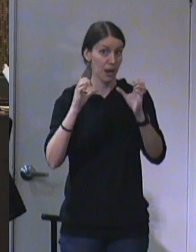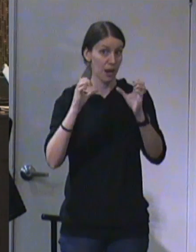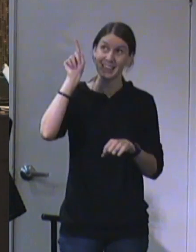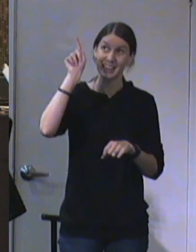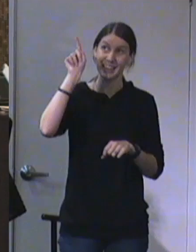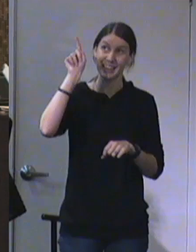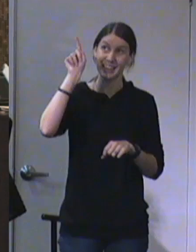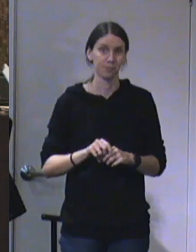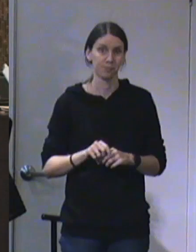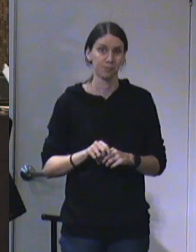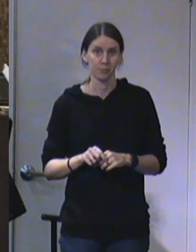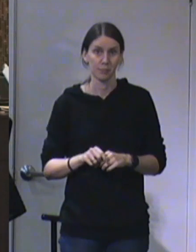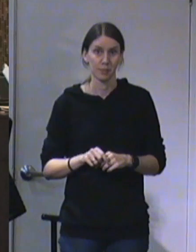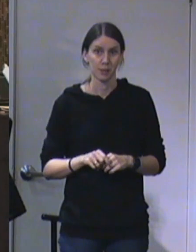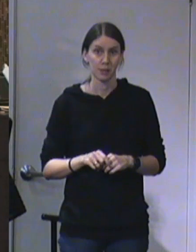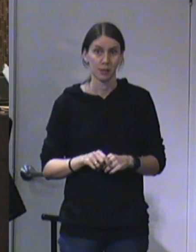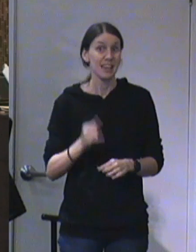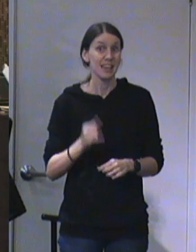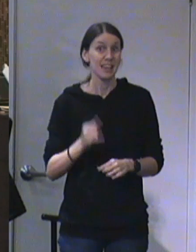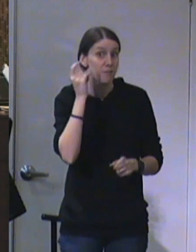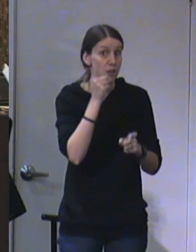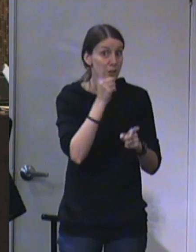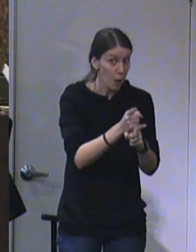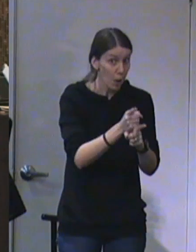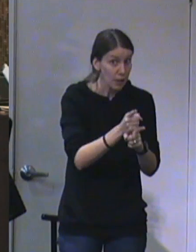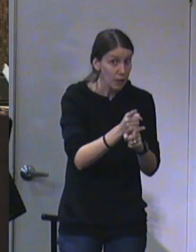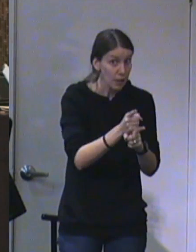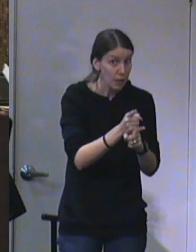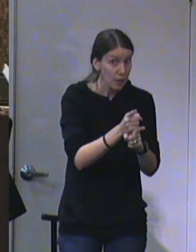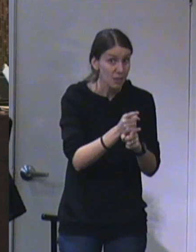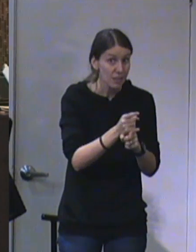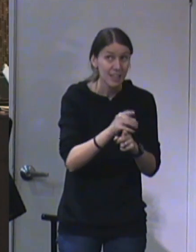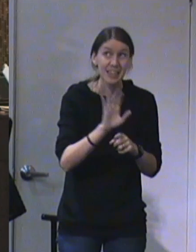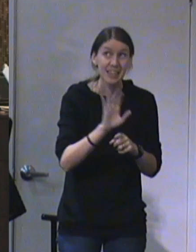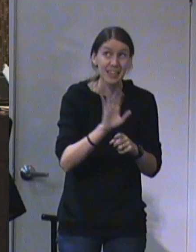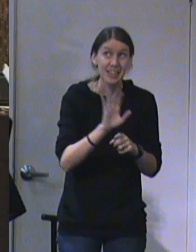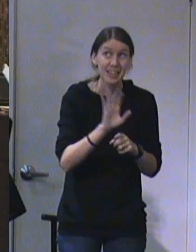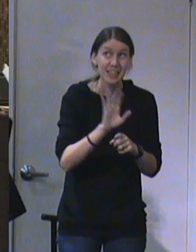and saying, it's right because it's God's way of doing things.